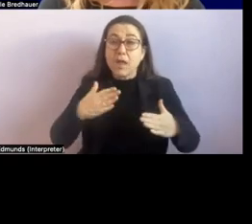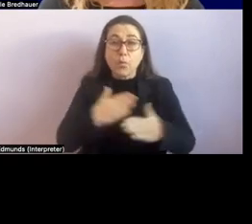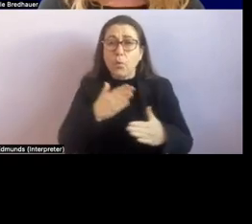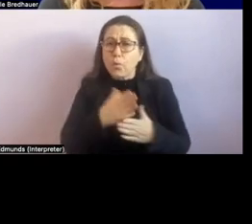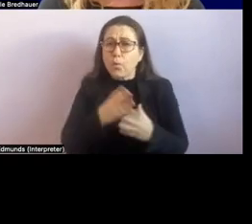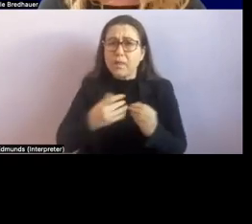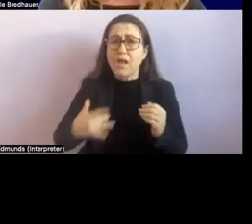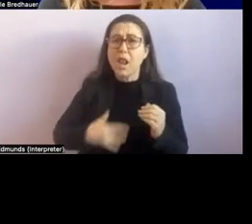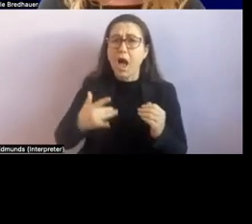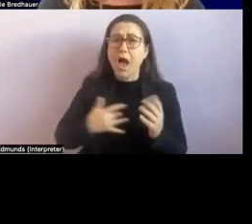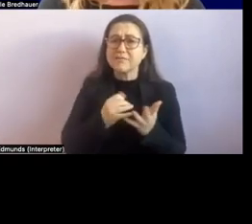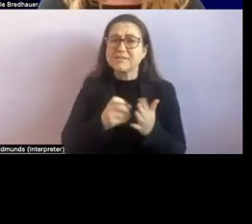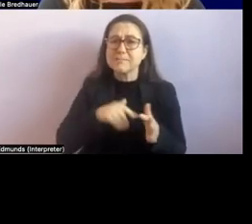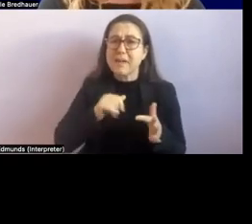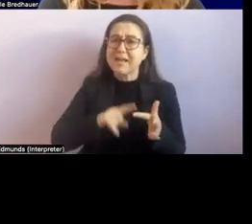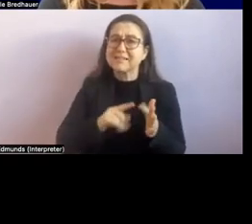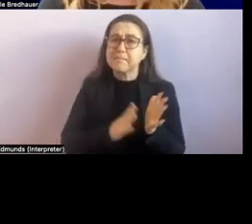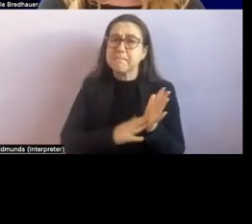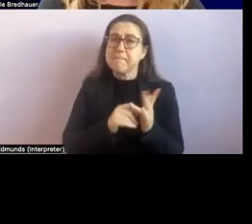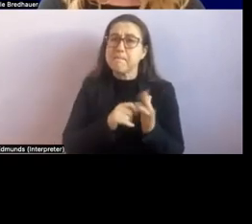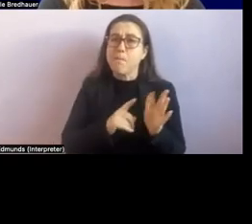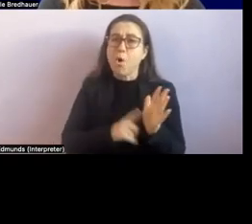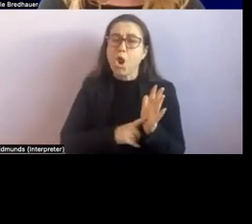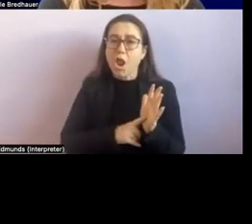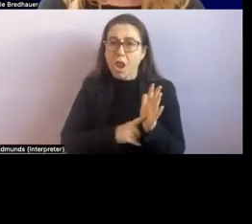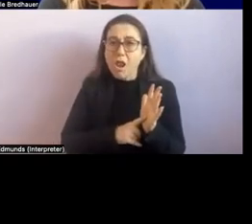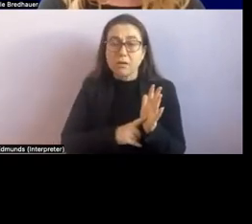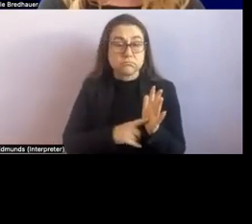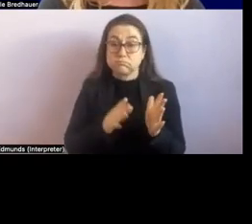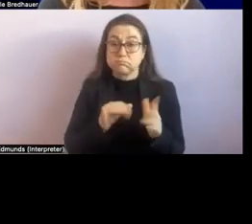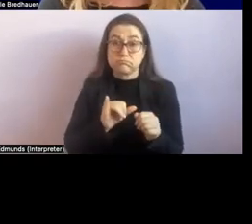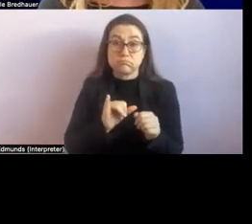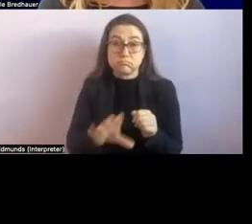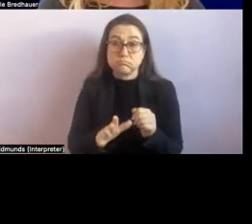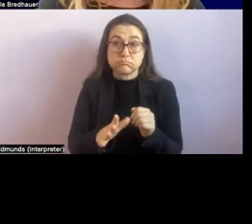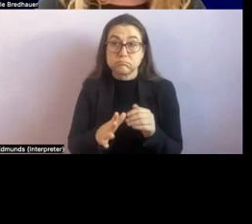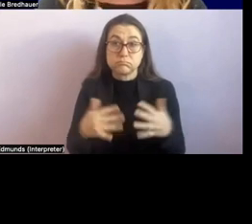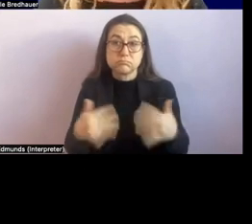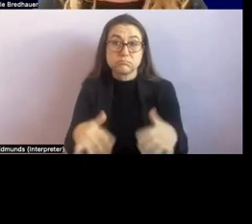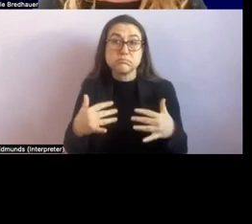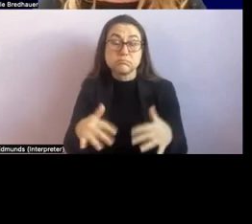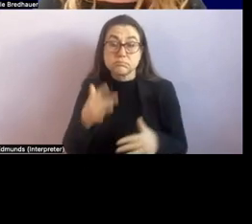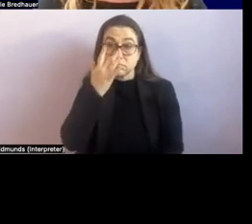model. It's really, really a great start for teams.